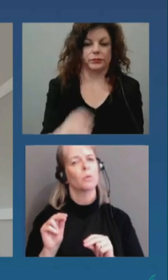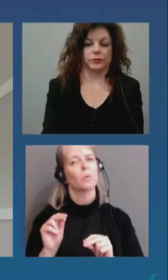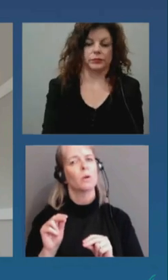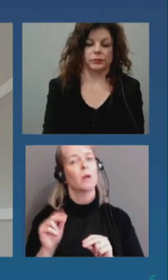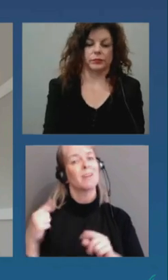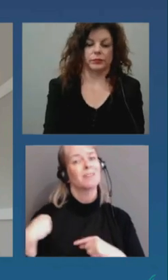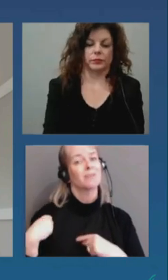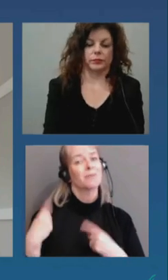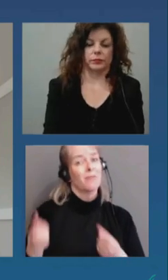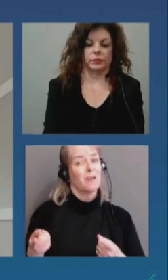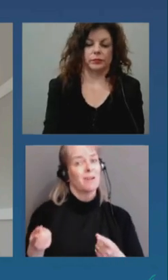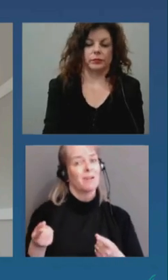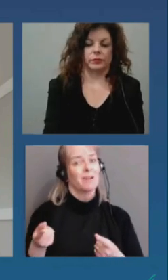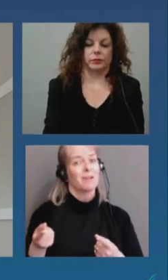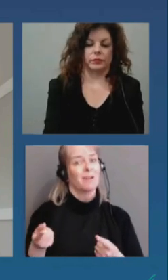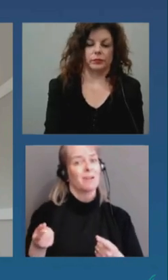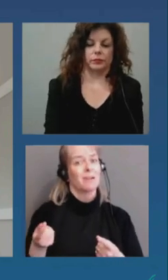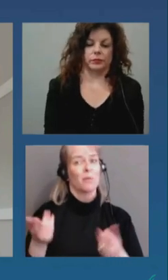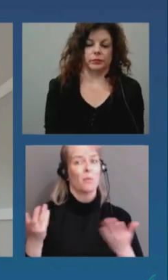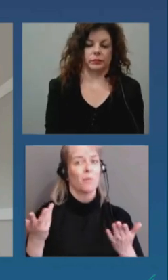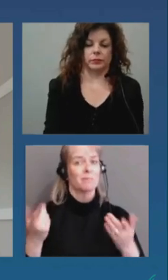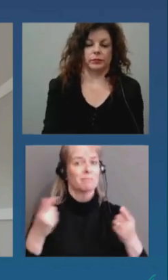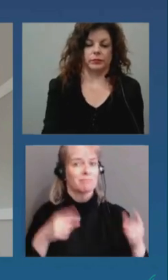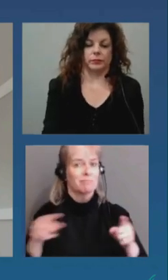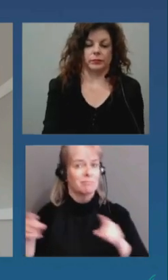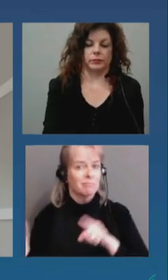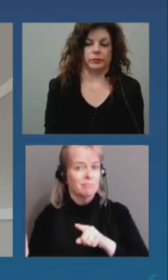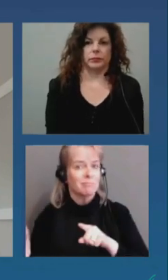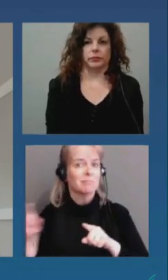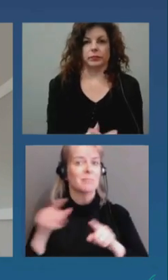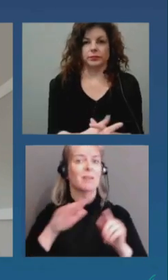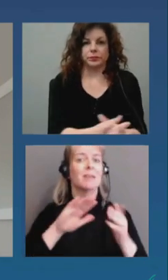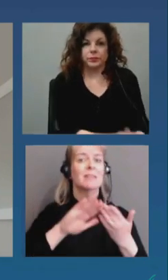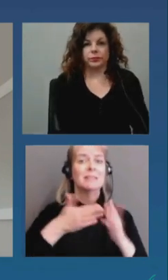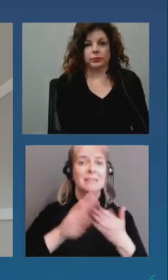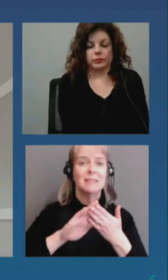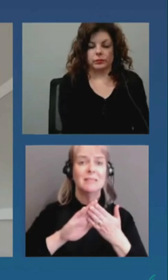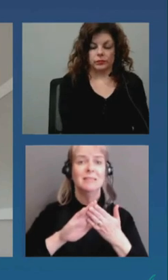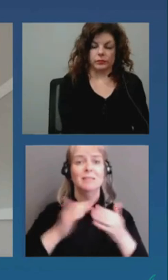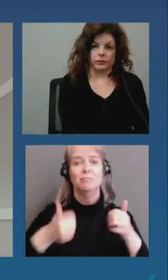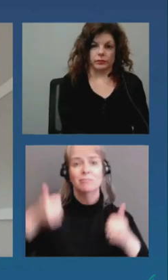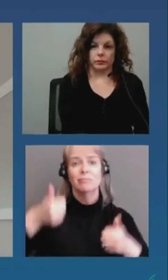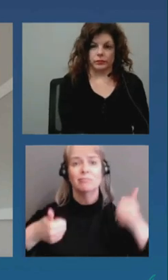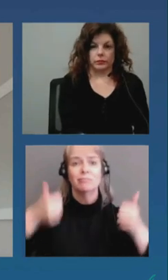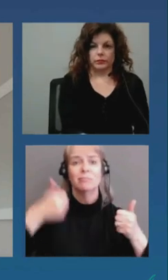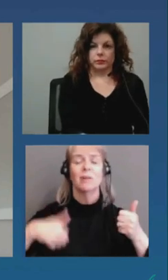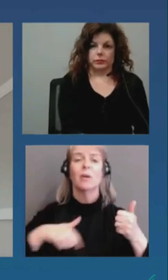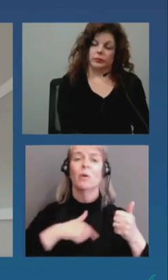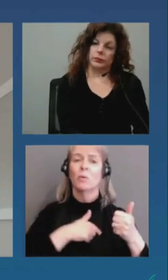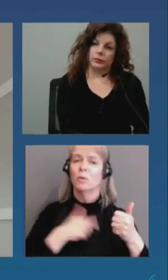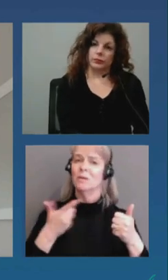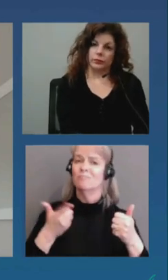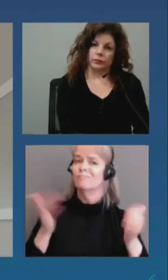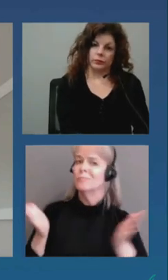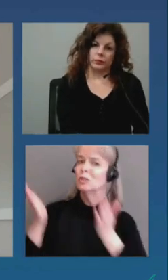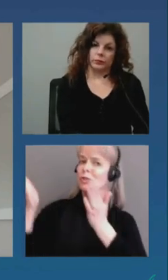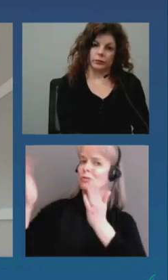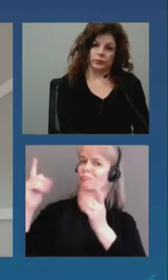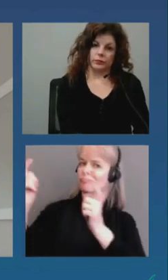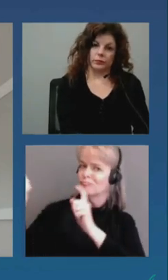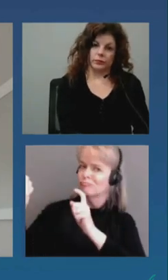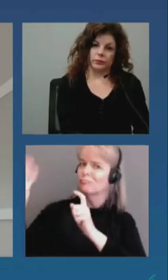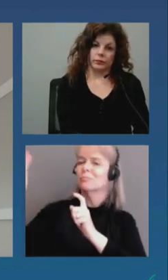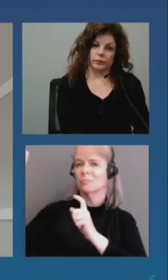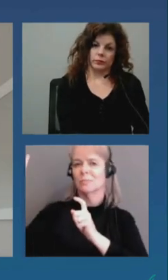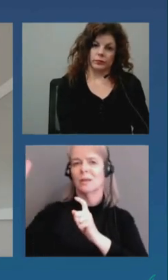is um that some of the the measures have been changed but the principle uh behind all of